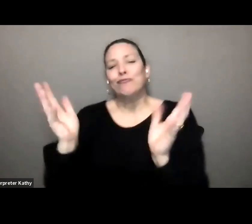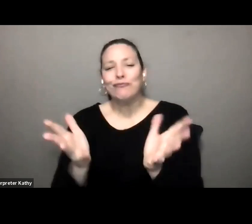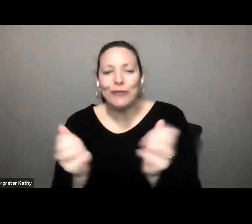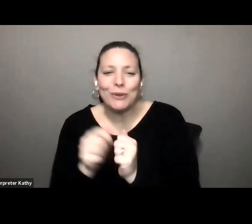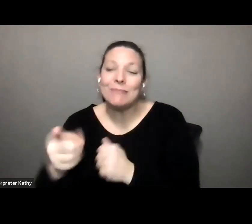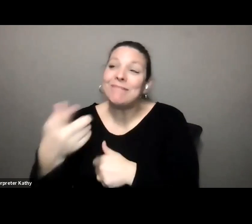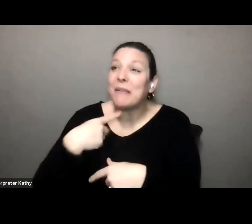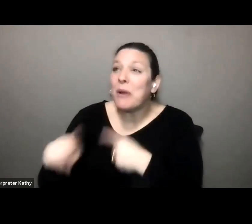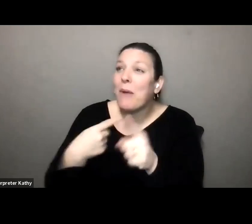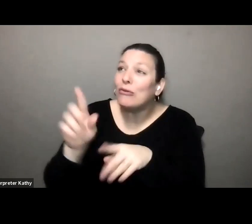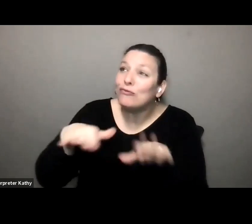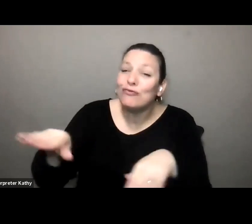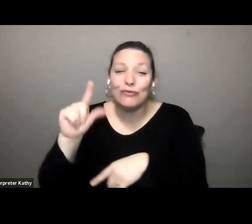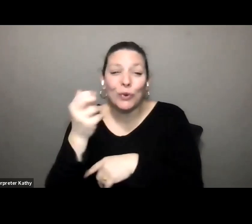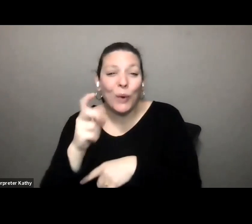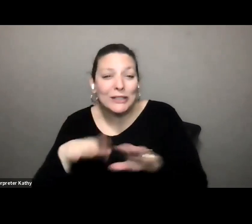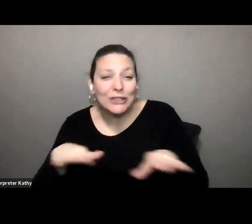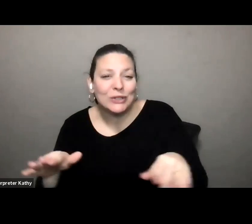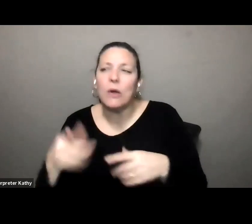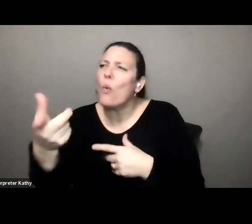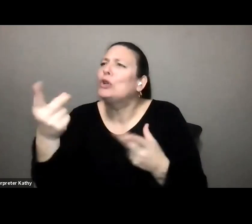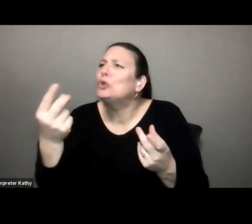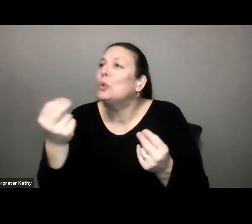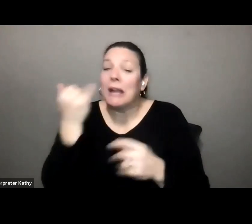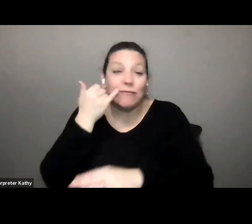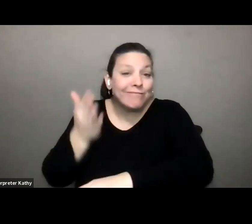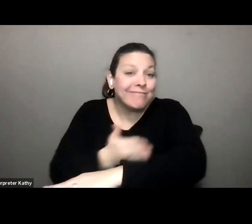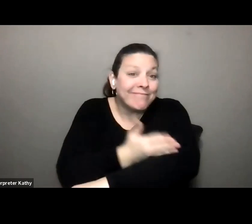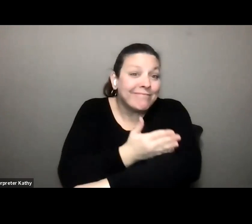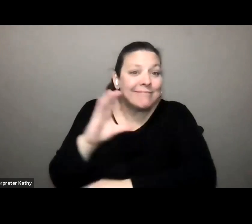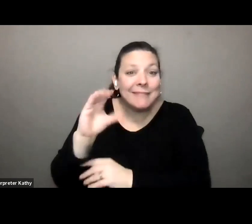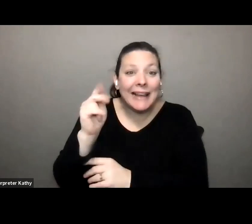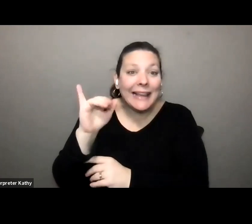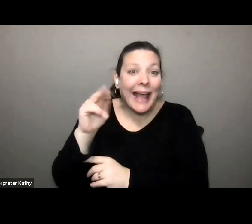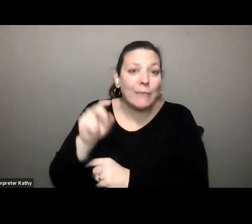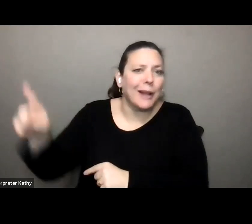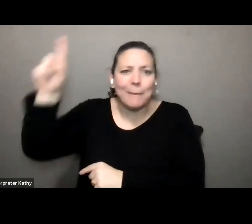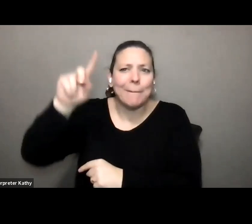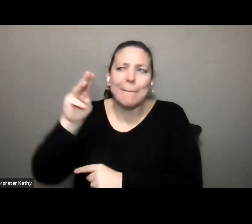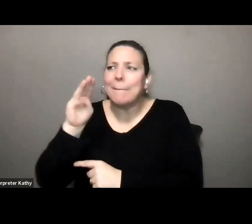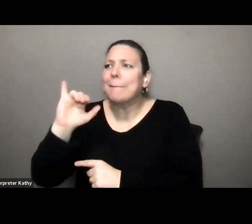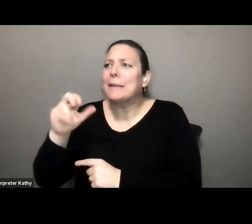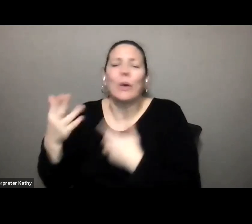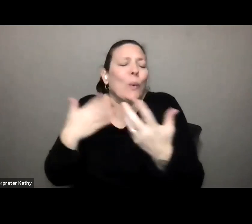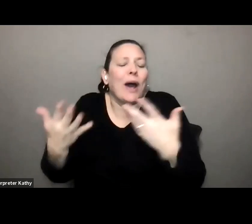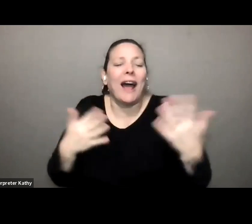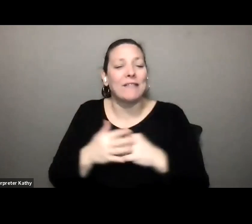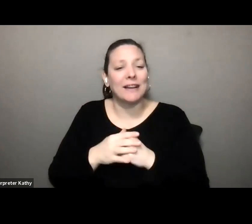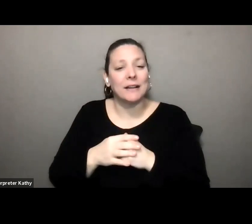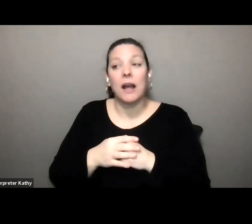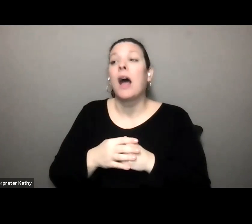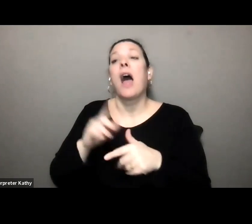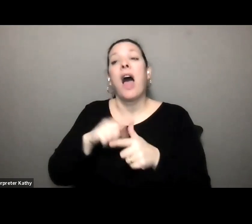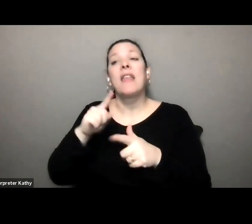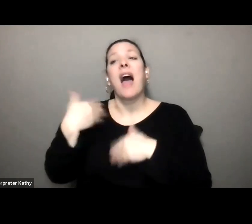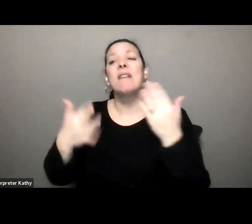their grandkids or you know what they're doing if they're remodeling their cabin up in michigan or whatever and then they know like a certain time in the ride i'm going to